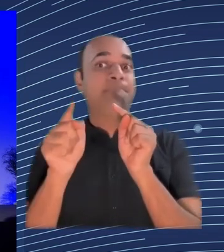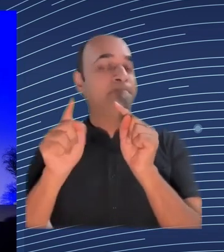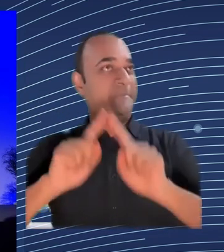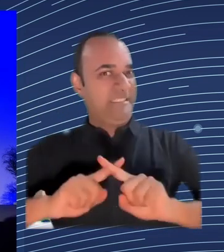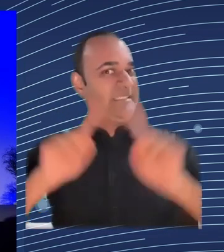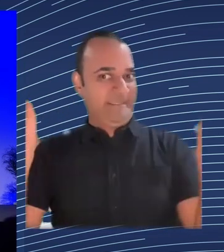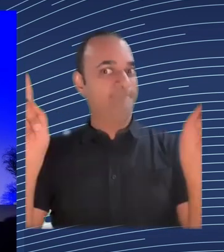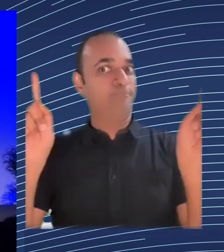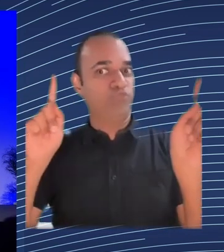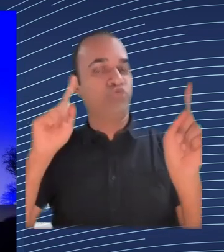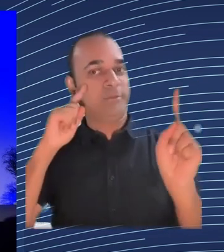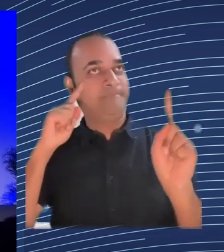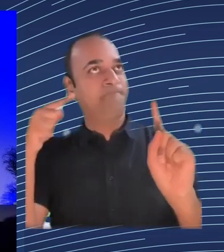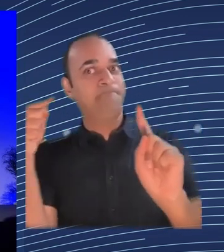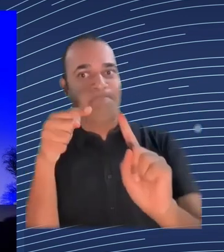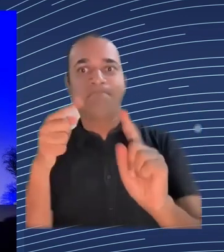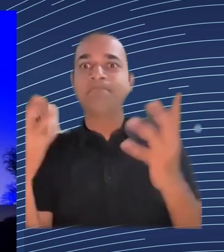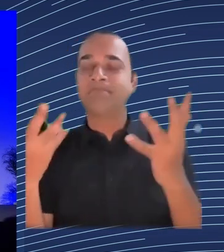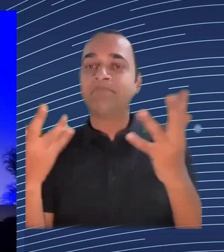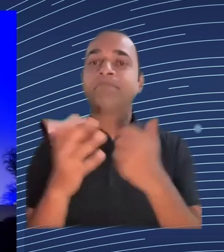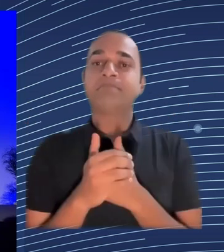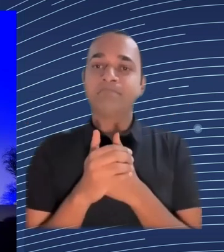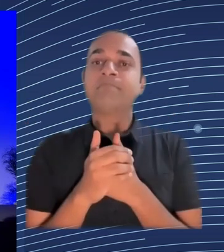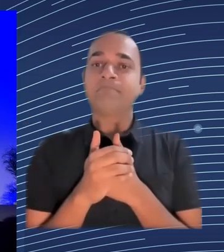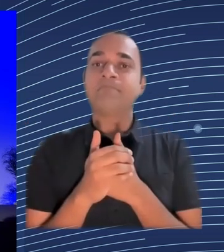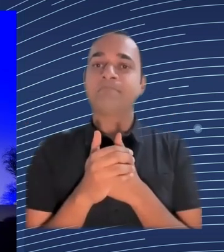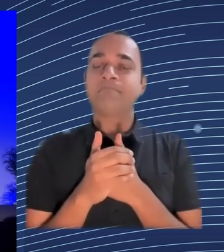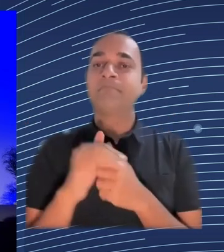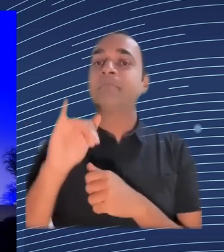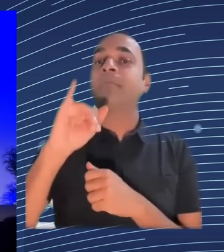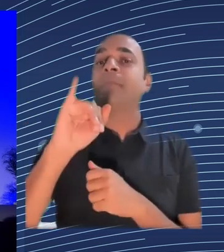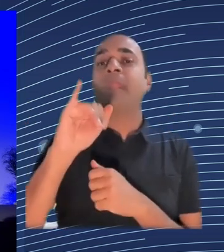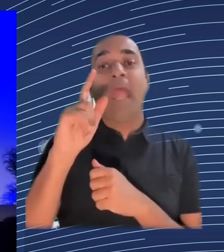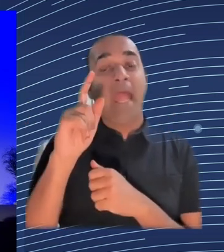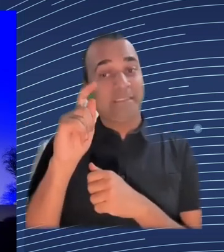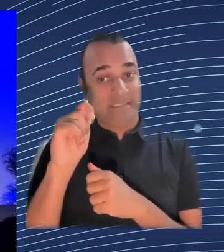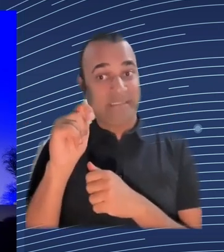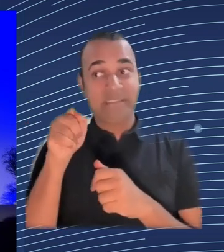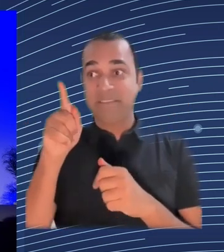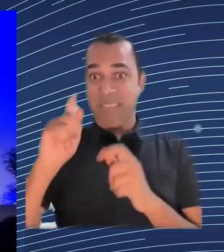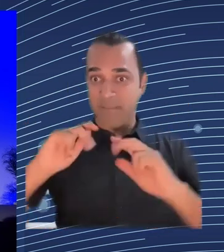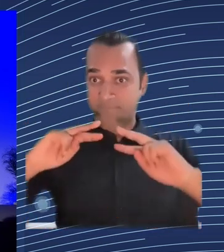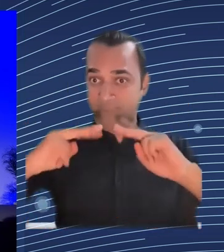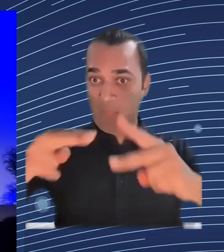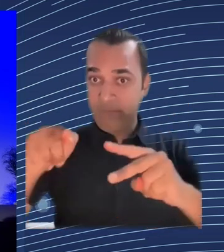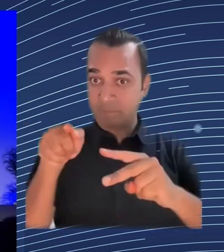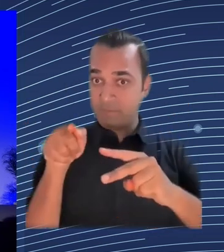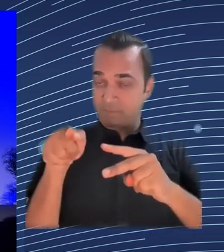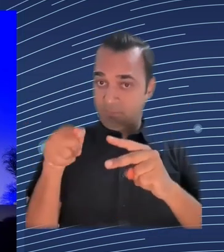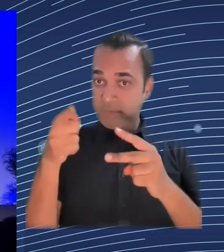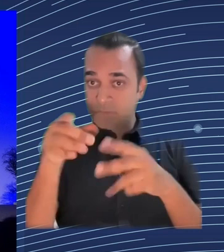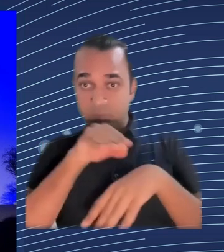in in your position in spearheading the use of AI tools in HR management